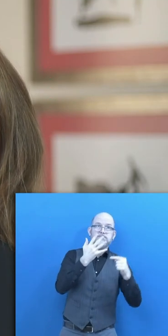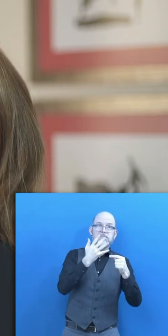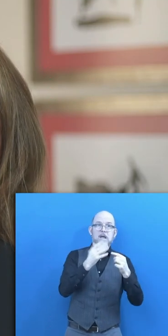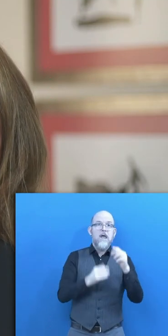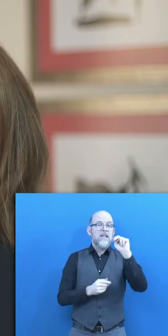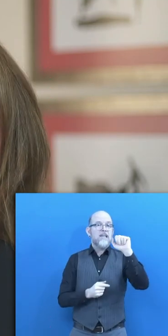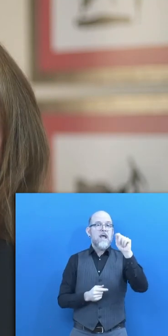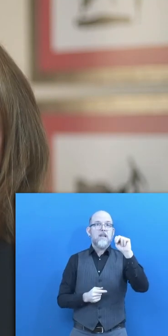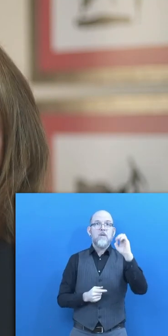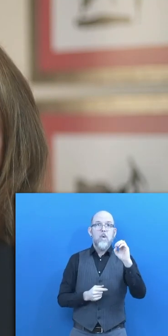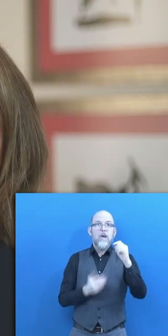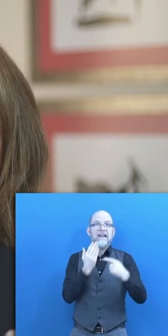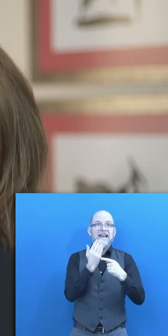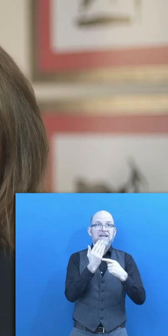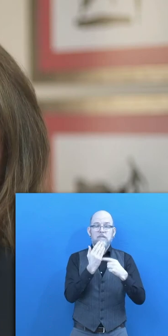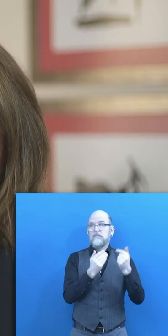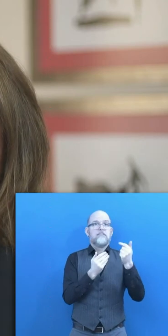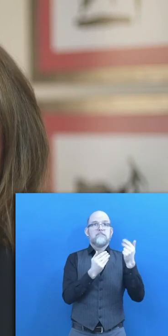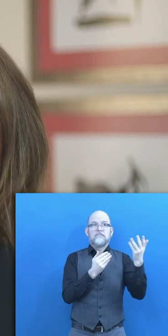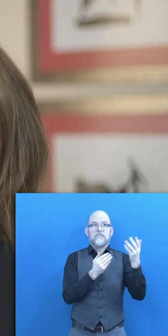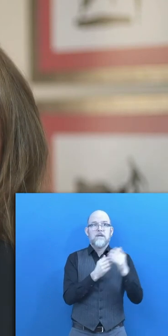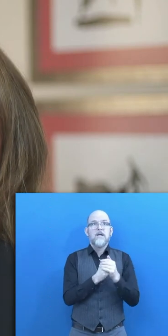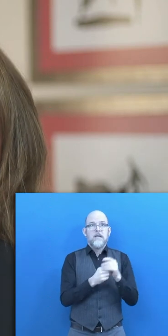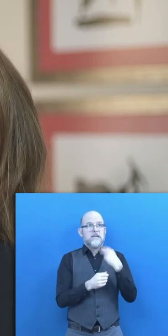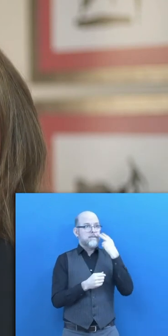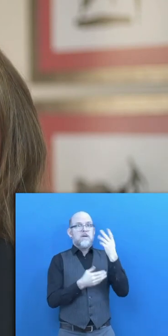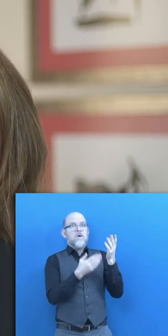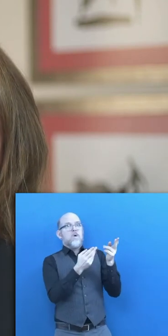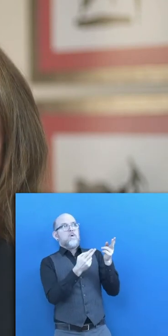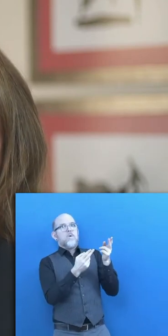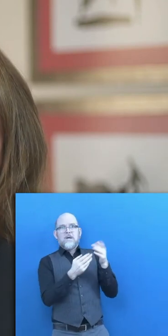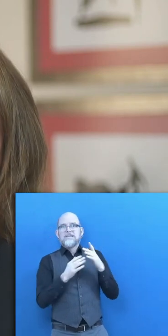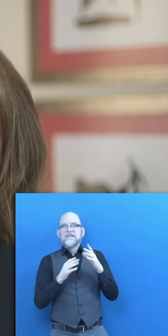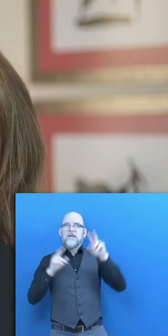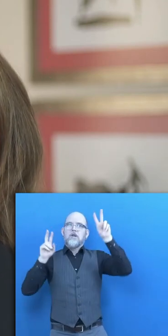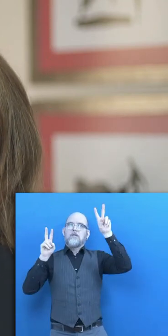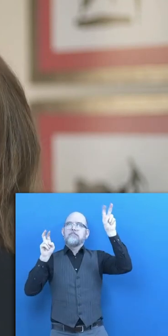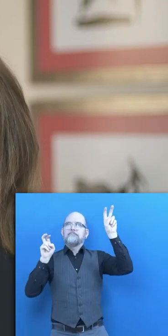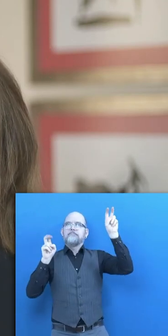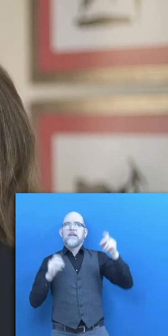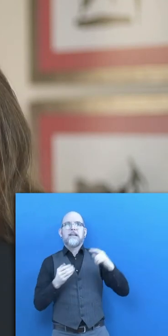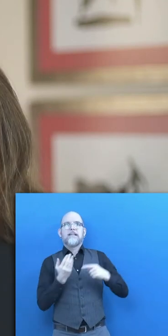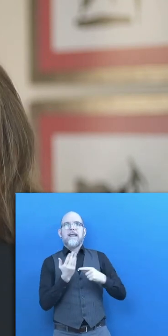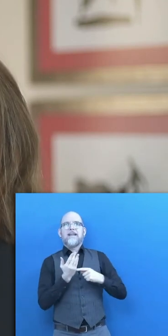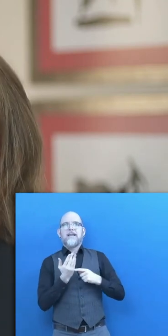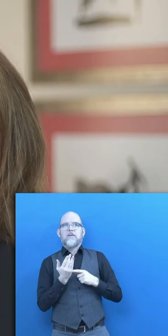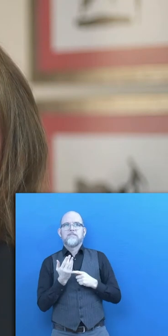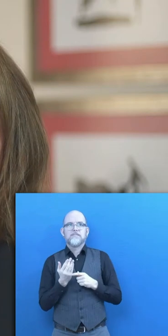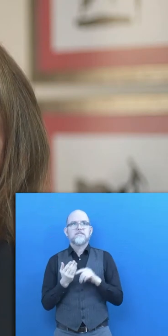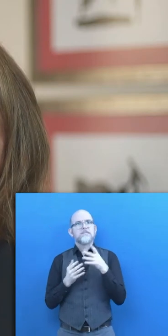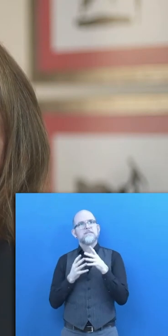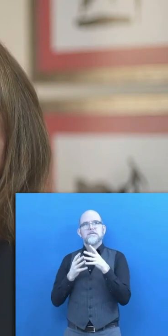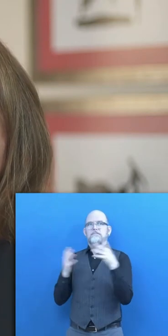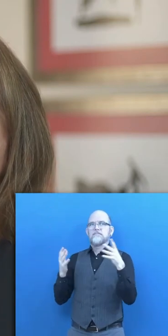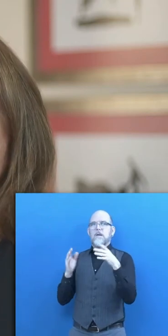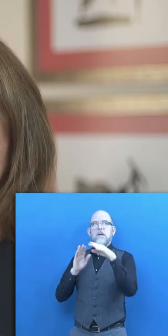Things, nanotechnology, among others. One of the main characteristics of these technologies is they can